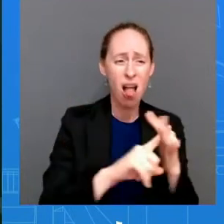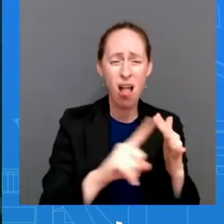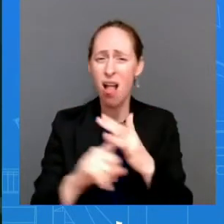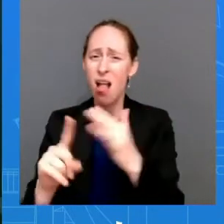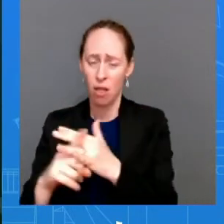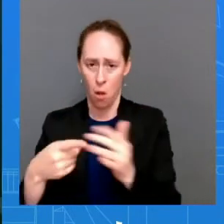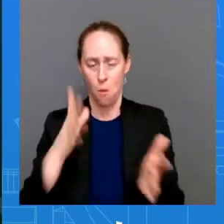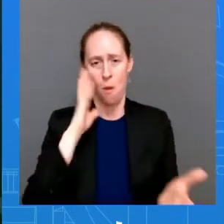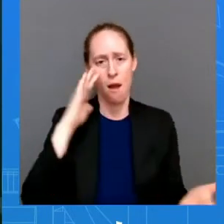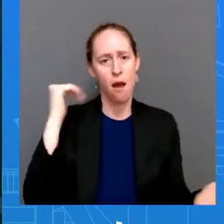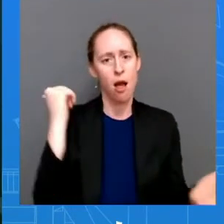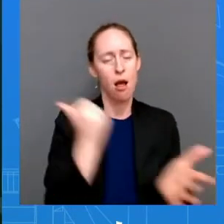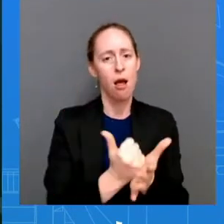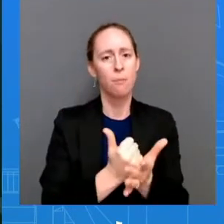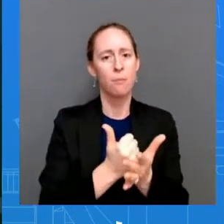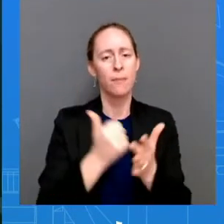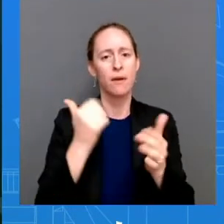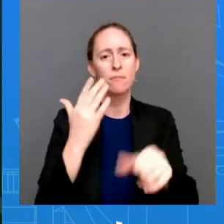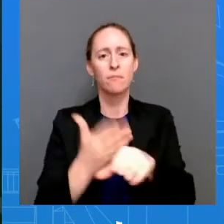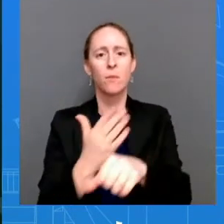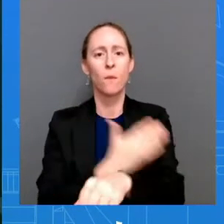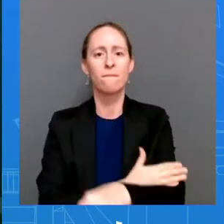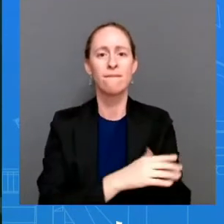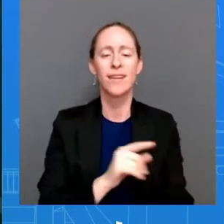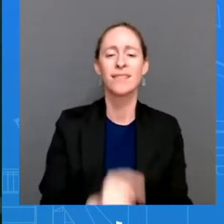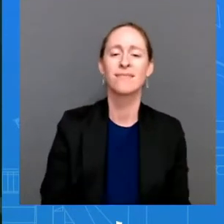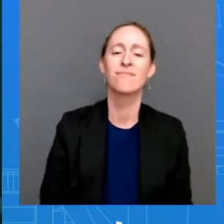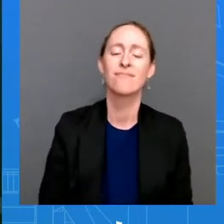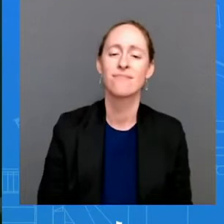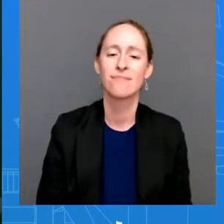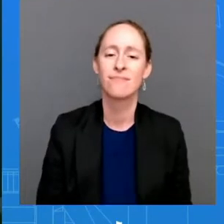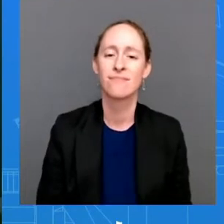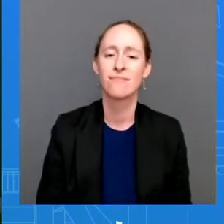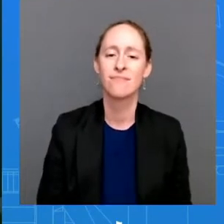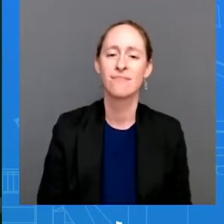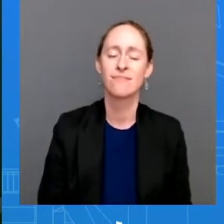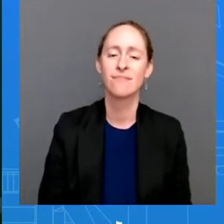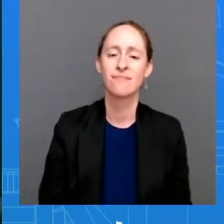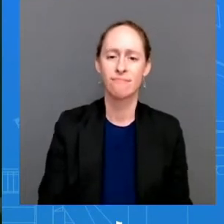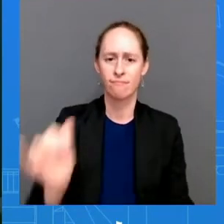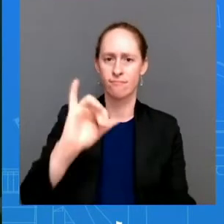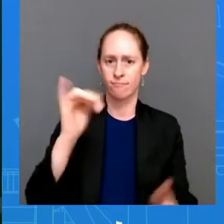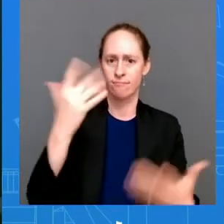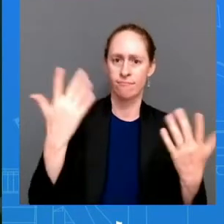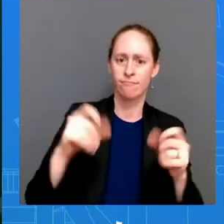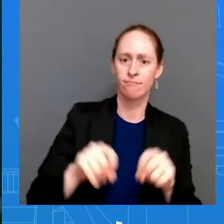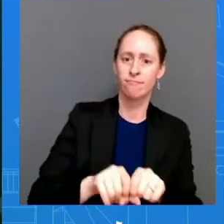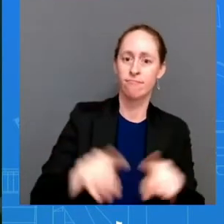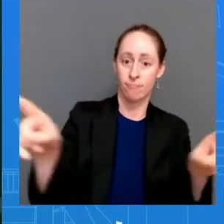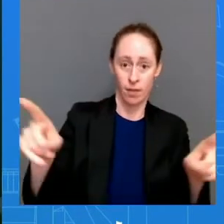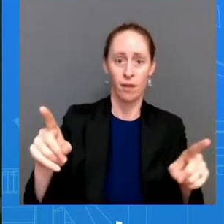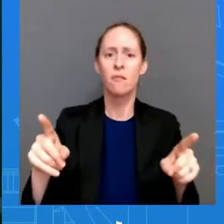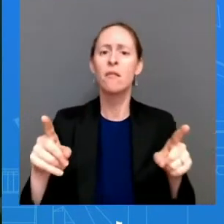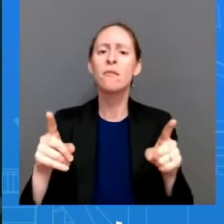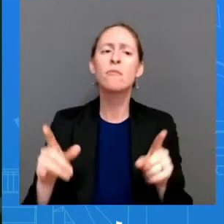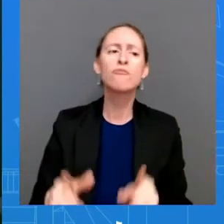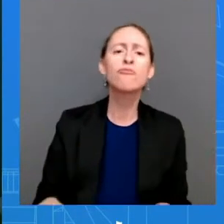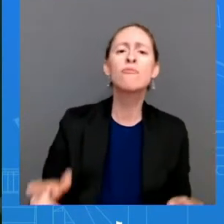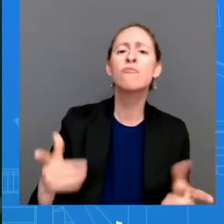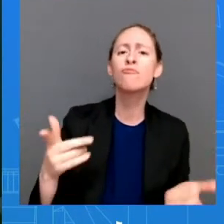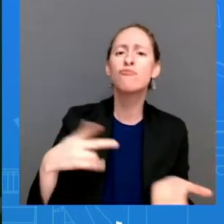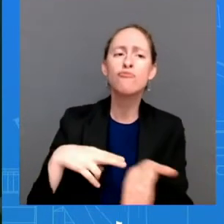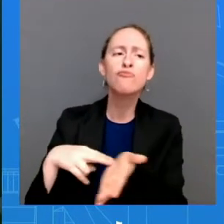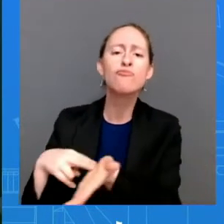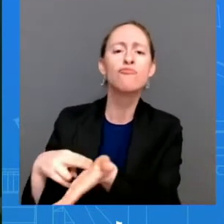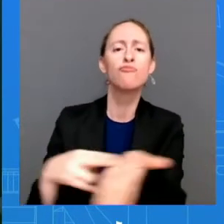yahoo news you gov and navigator research that underscore the american public's overwhelming support